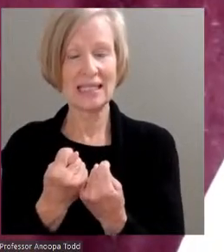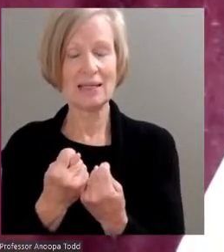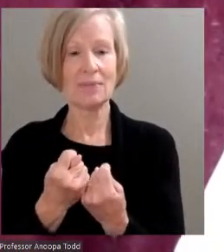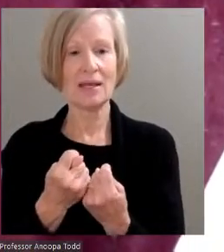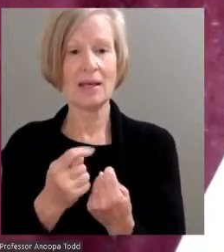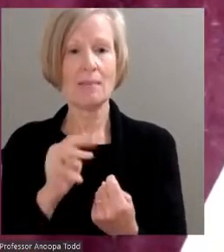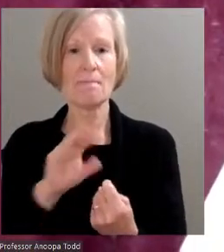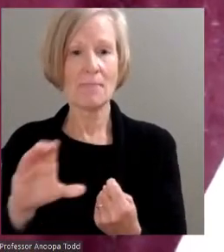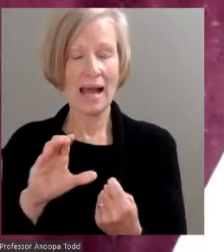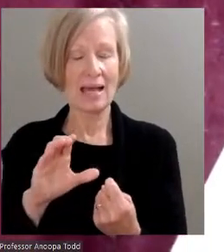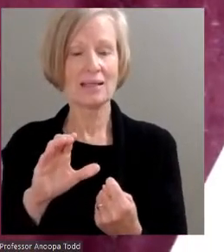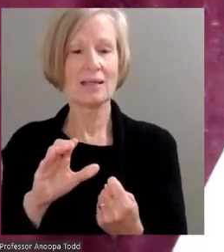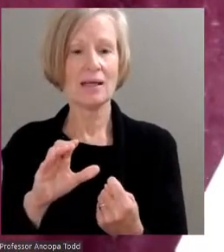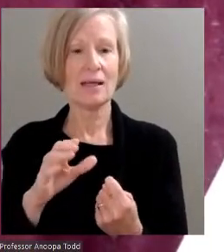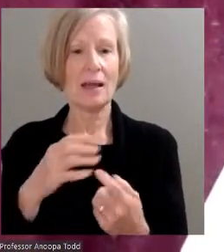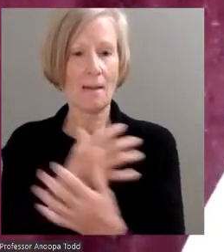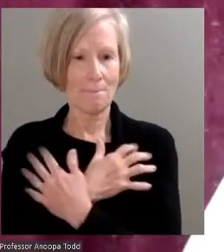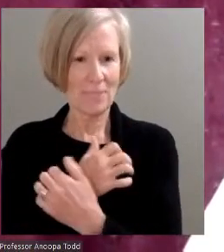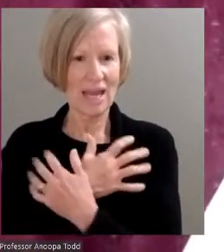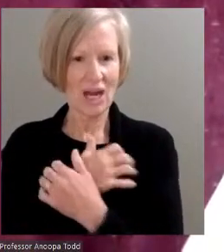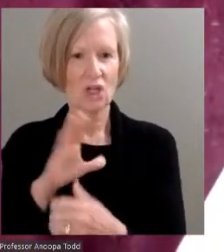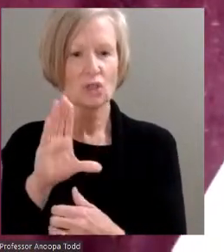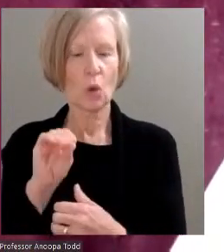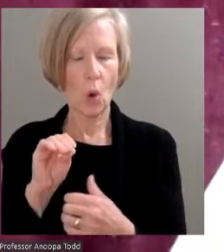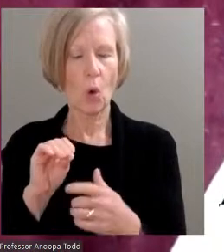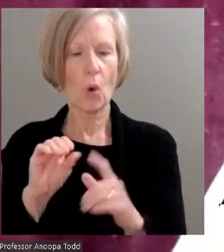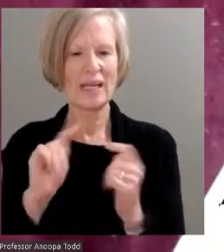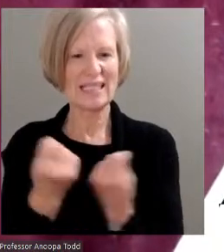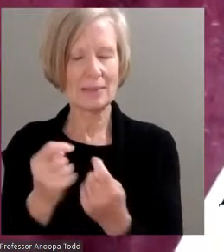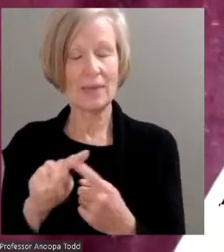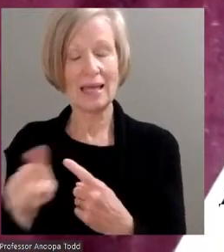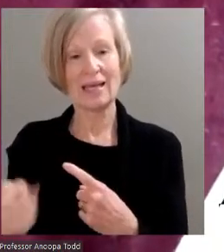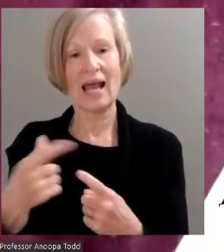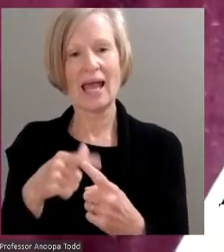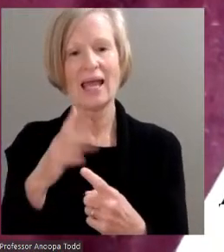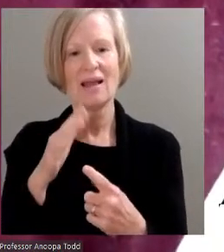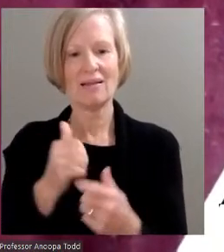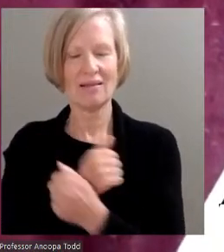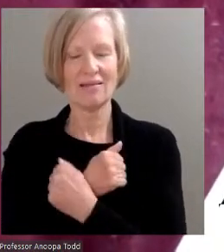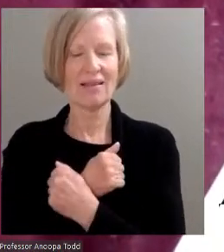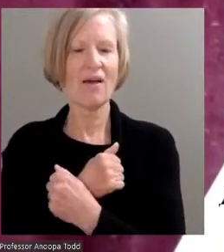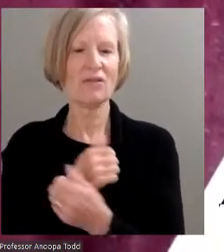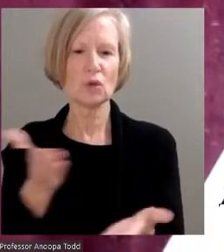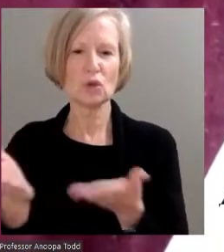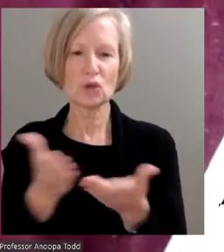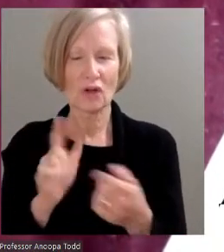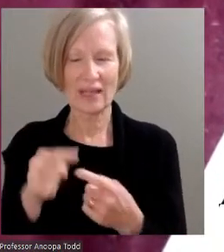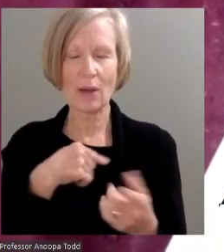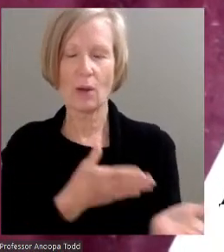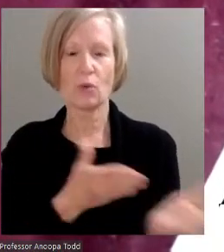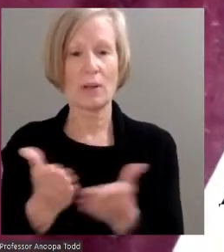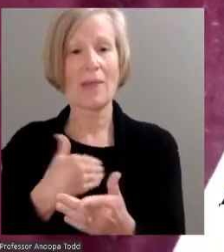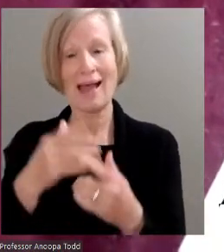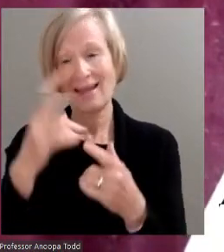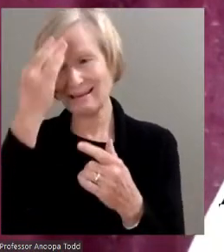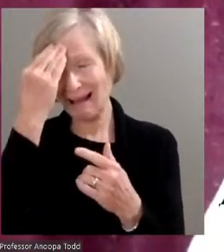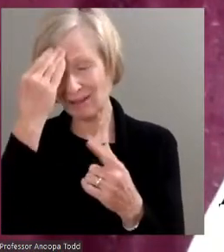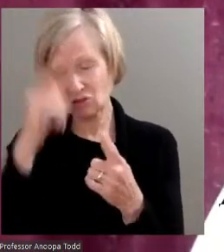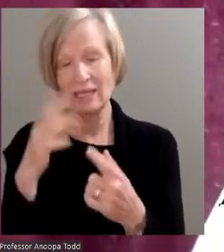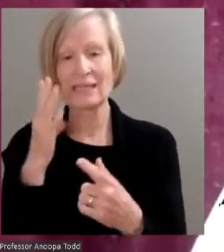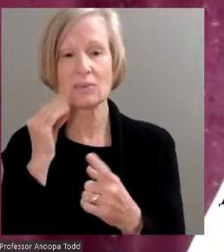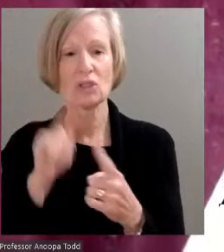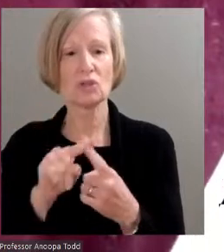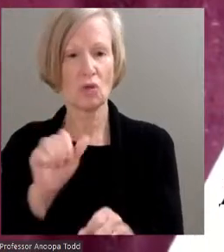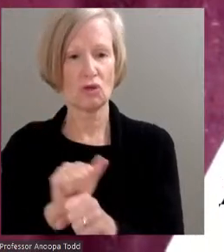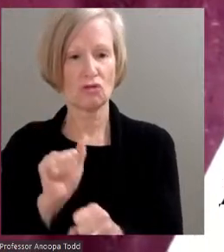I love to stay connected to Mott, and I will bring that knowledge and experience to the job. As the Vice President of the Genesee County